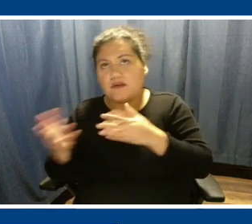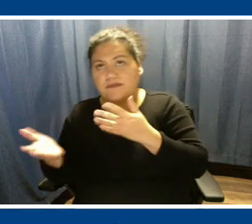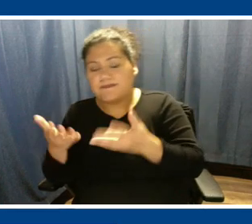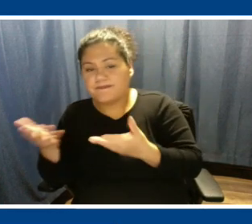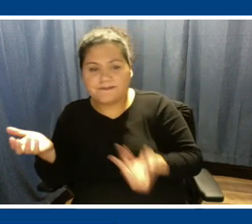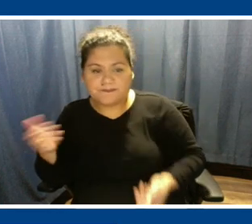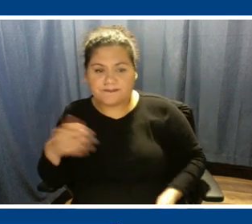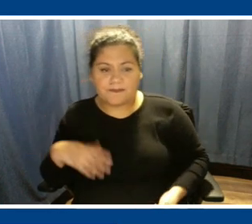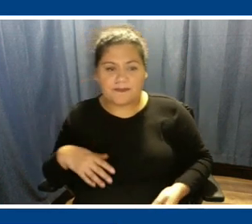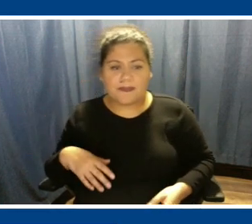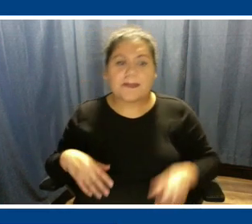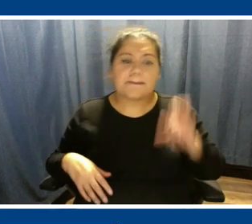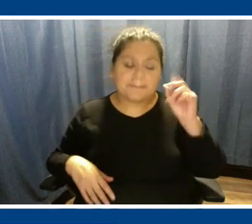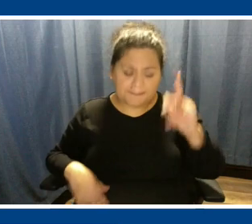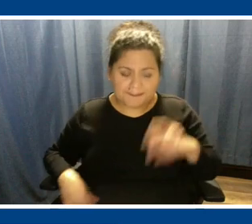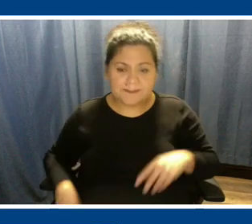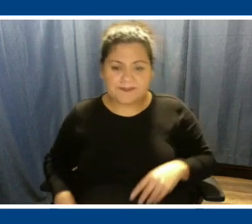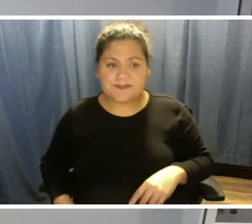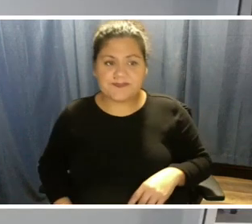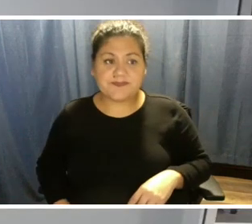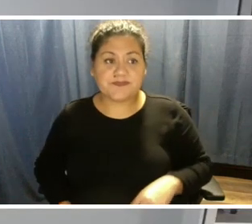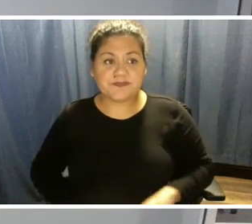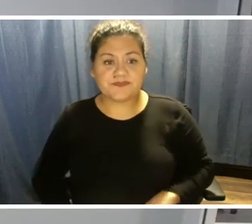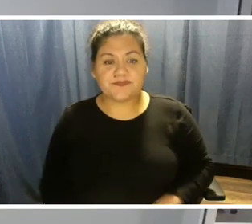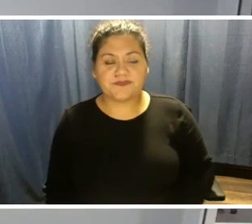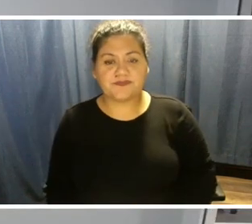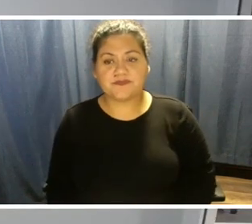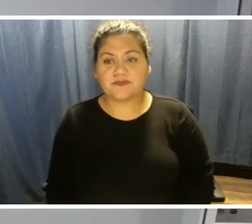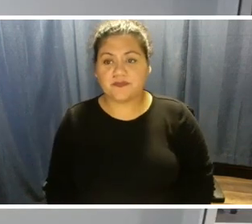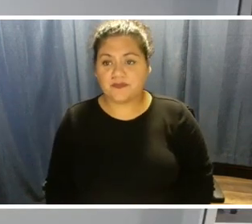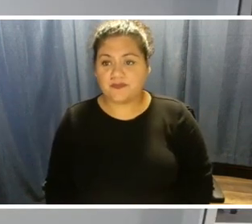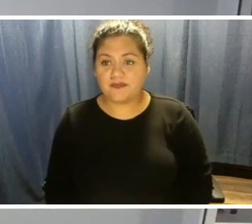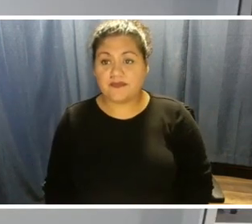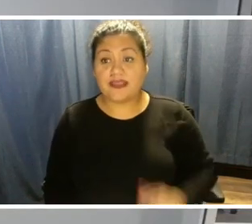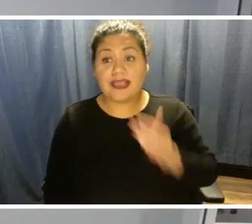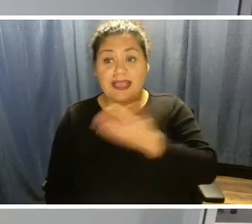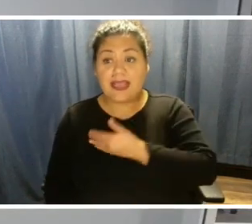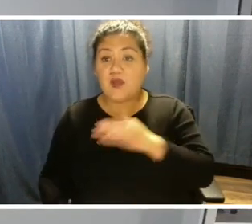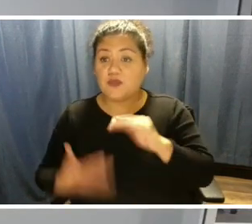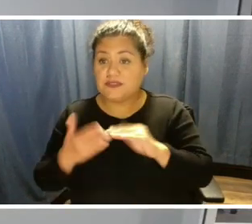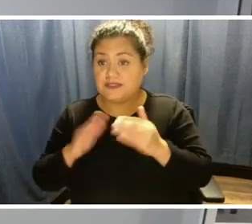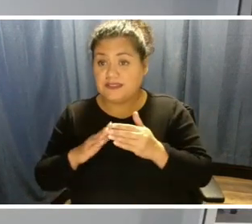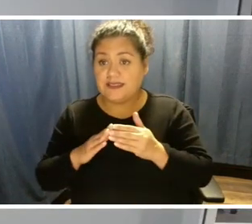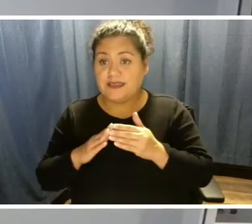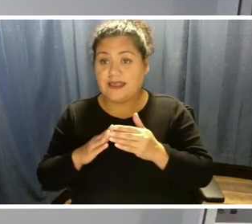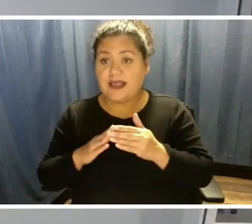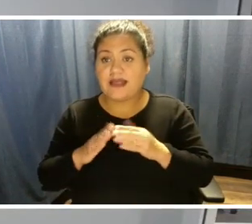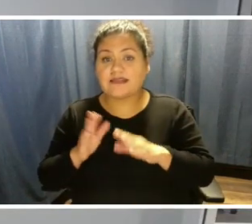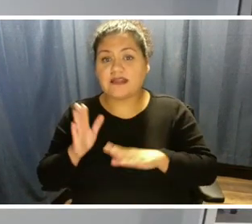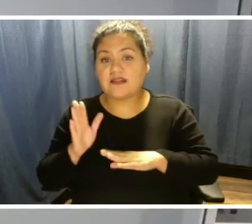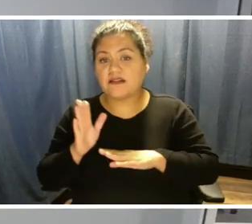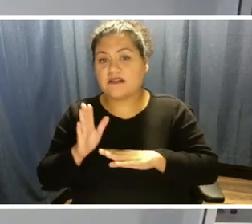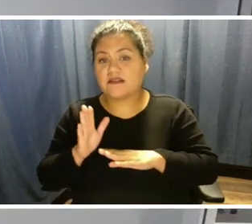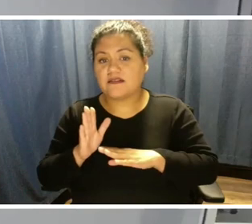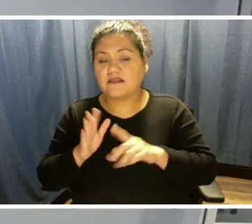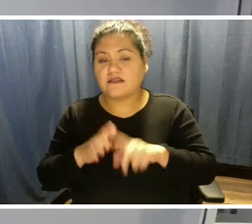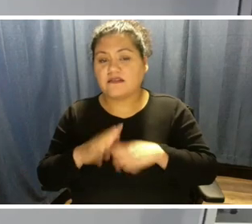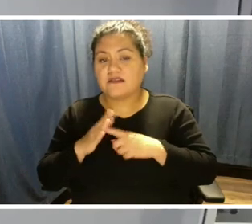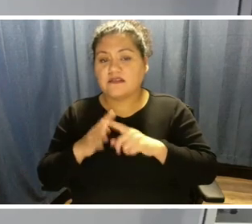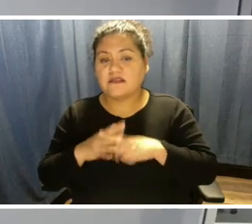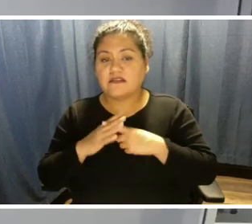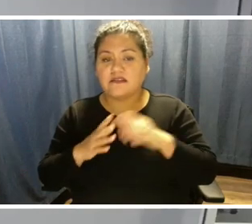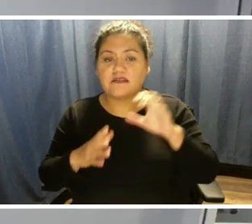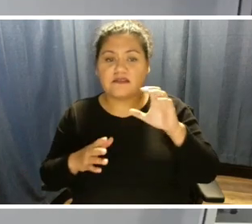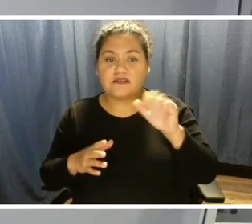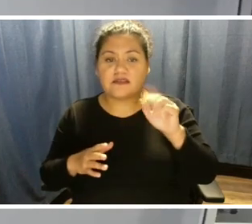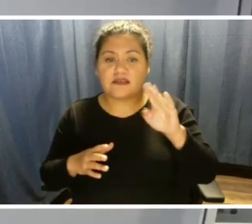Okay, so our city has launched the CAP initiative. You've heard Angela